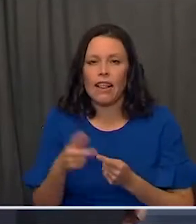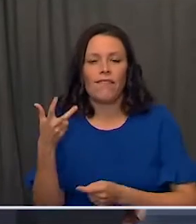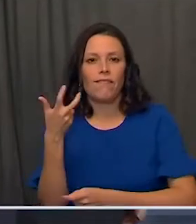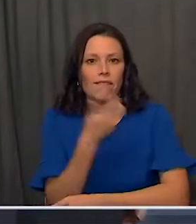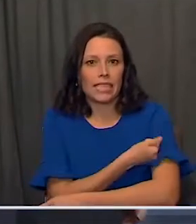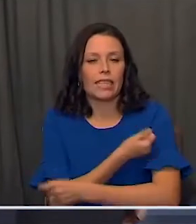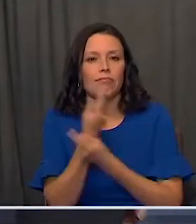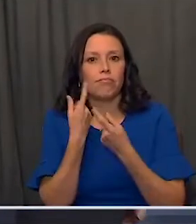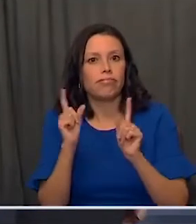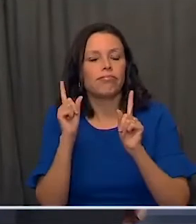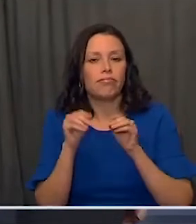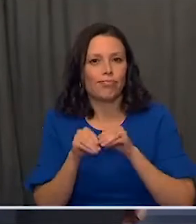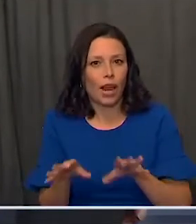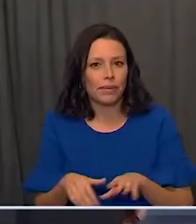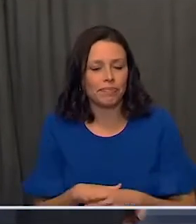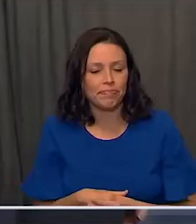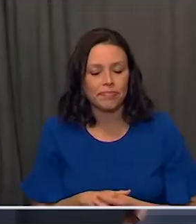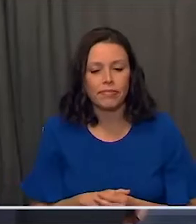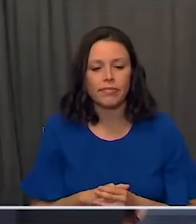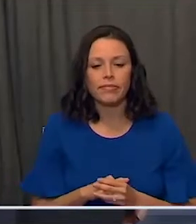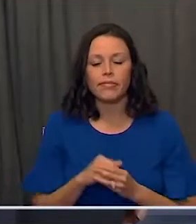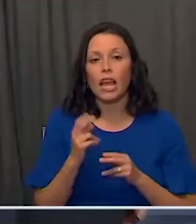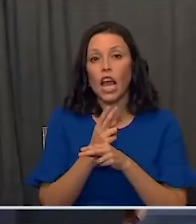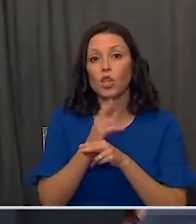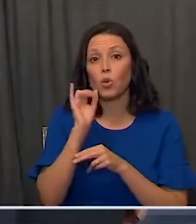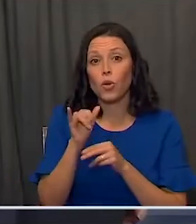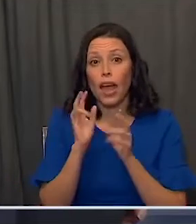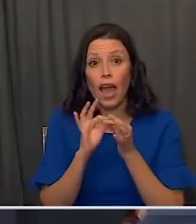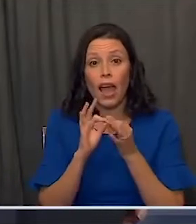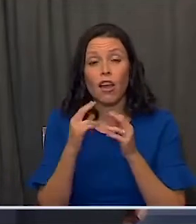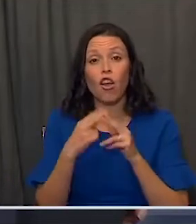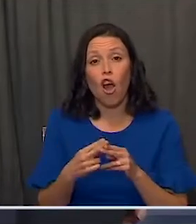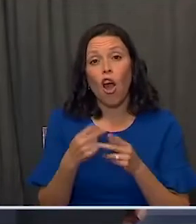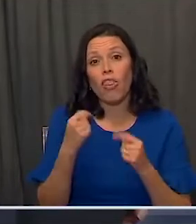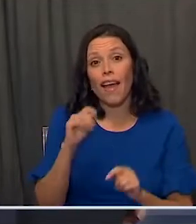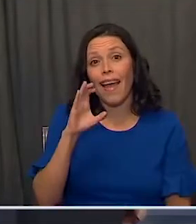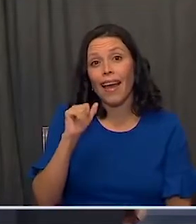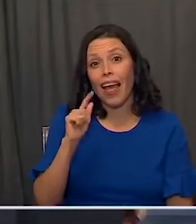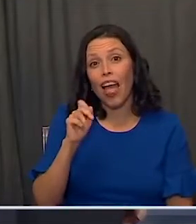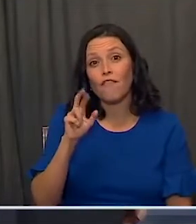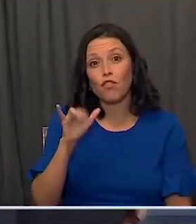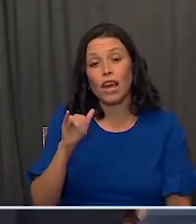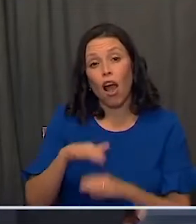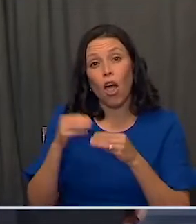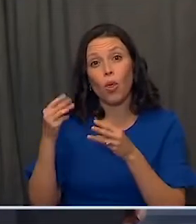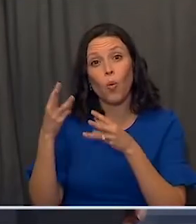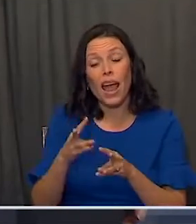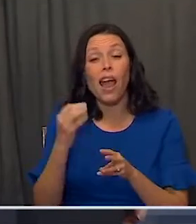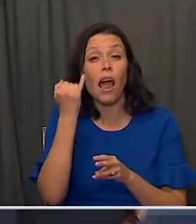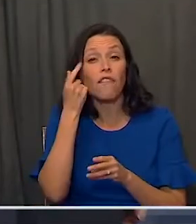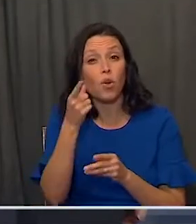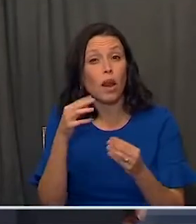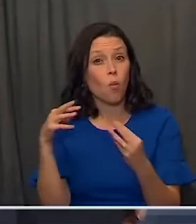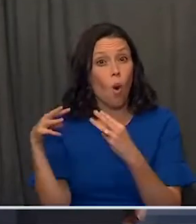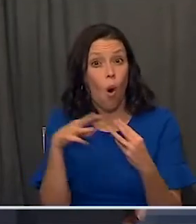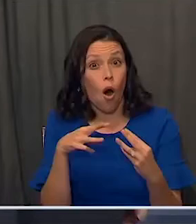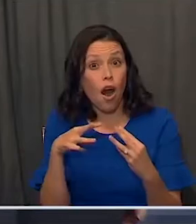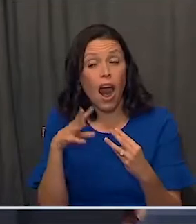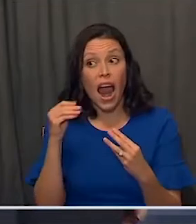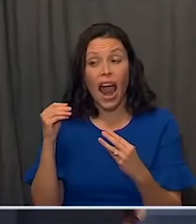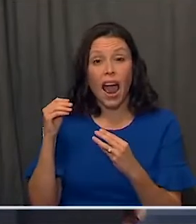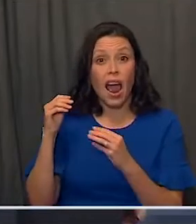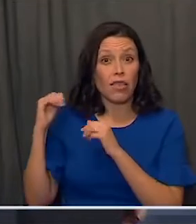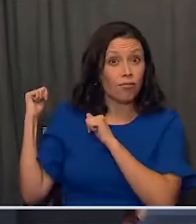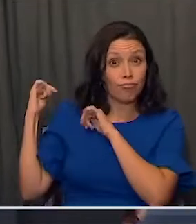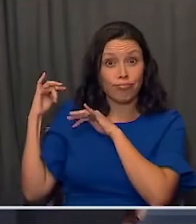comes. Now, I've used that metaphor that the cavalry is on the way. If you're fighting a battle and the cavalry is on the way,